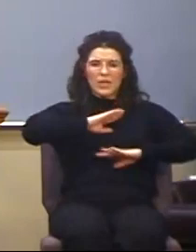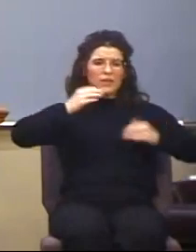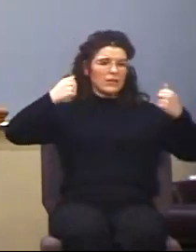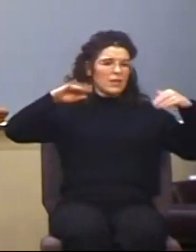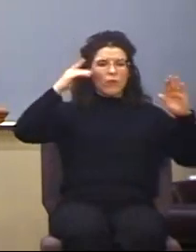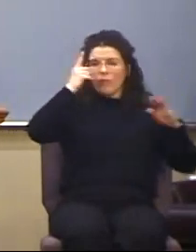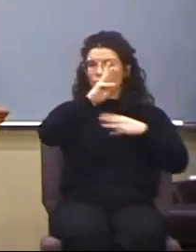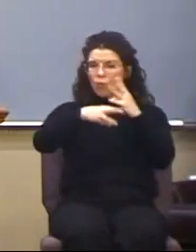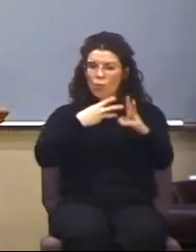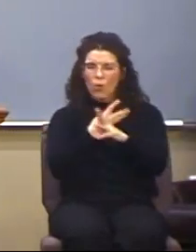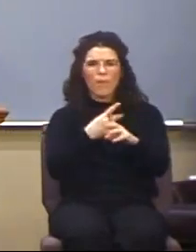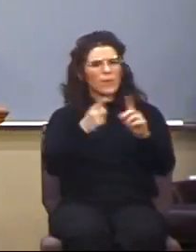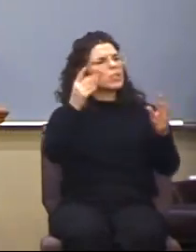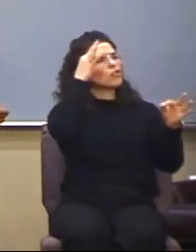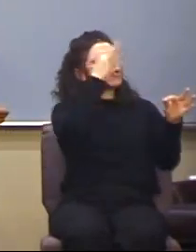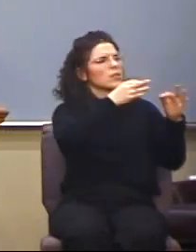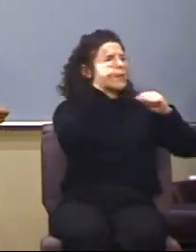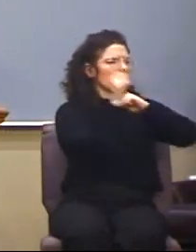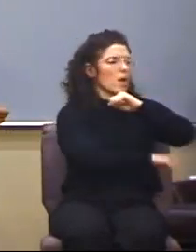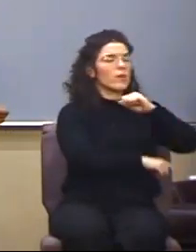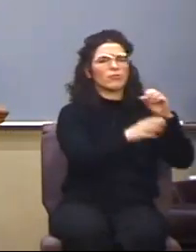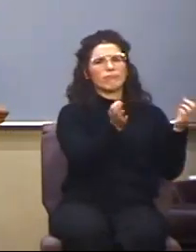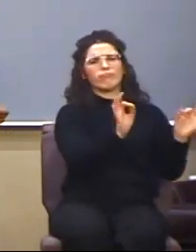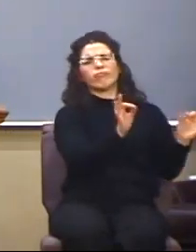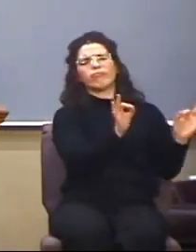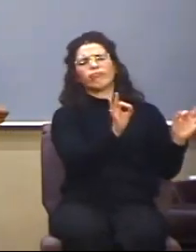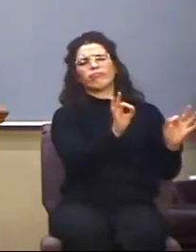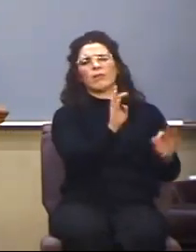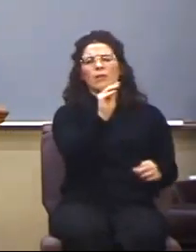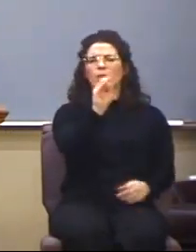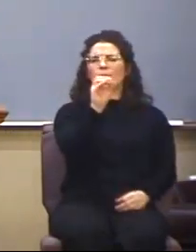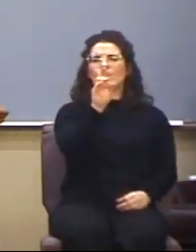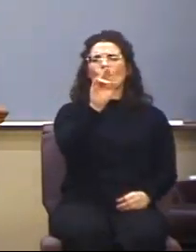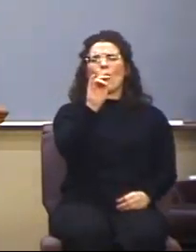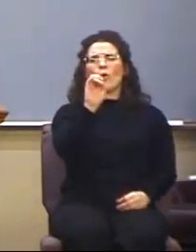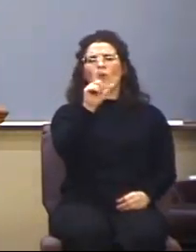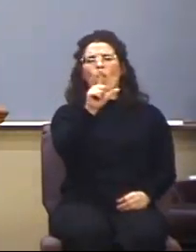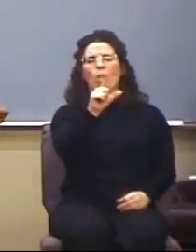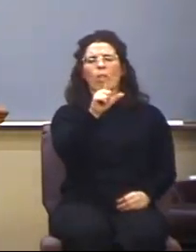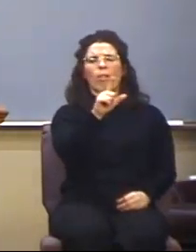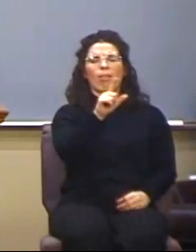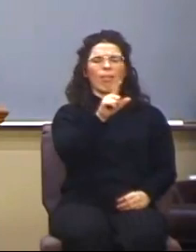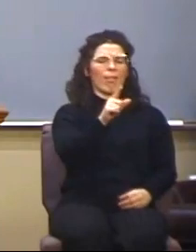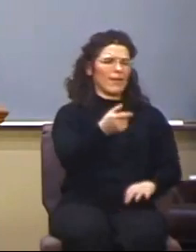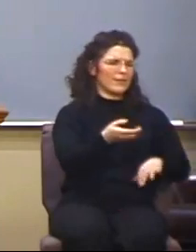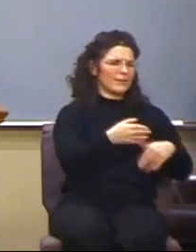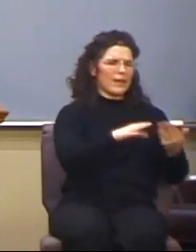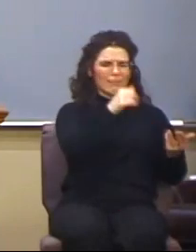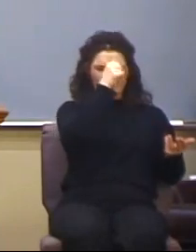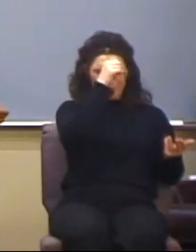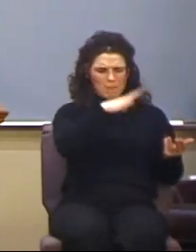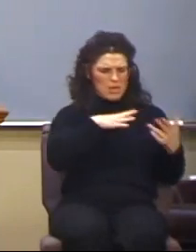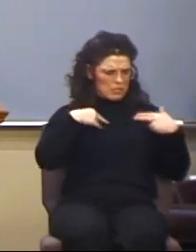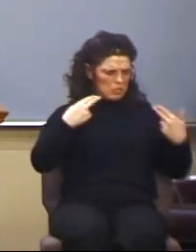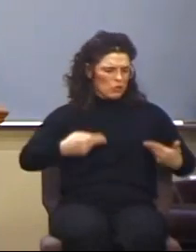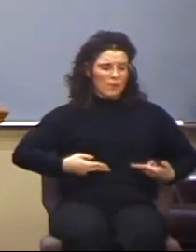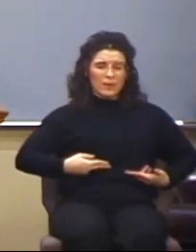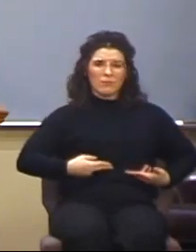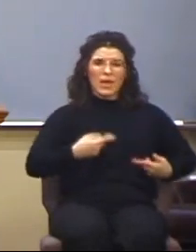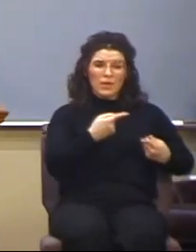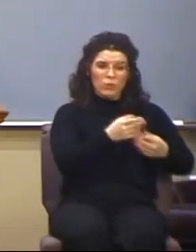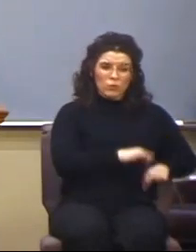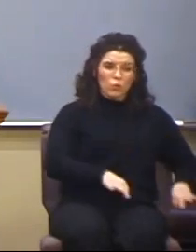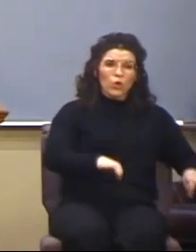justly punished as a mere mortal who was worthy of execution. But he